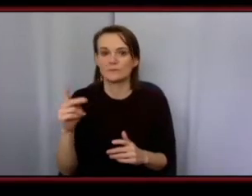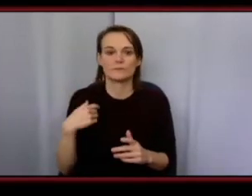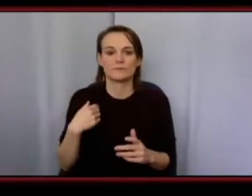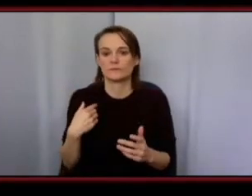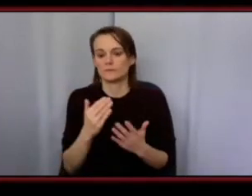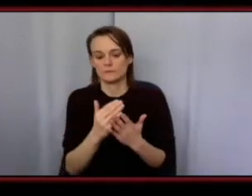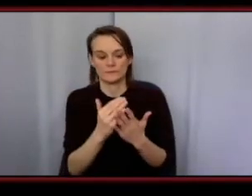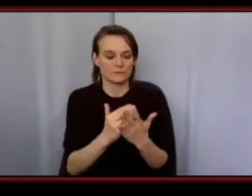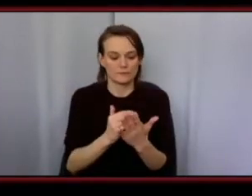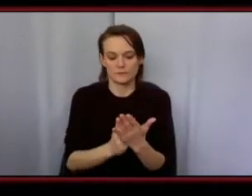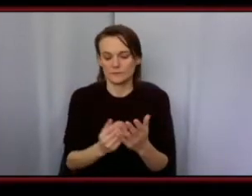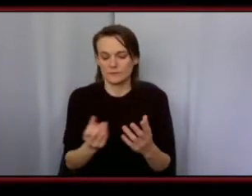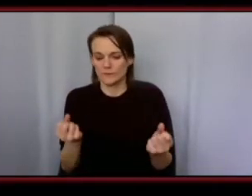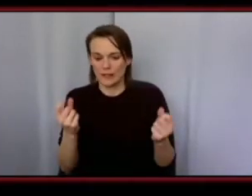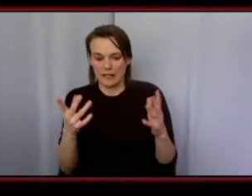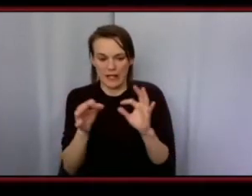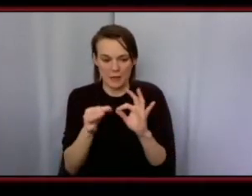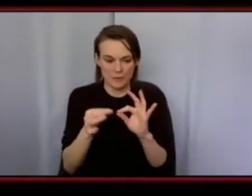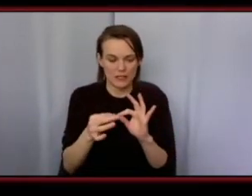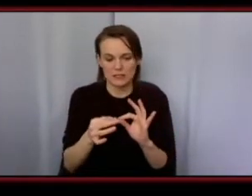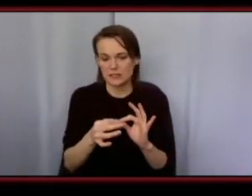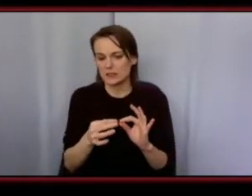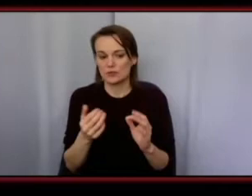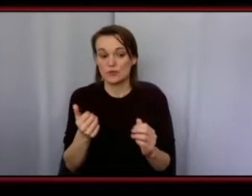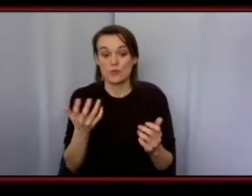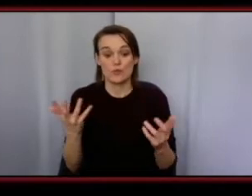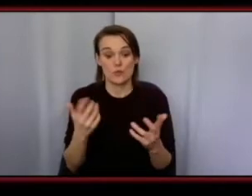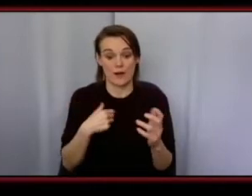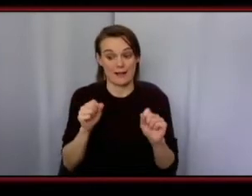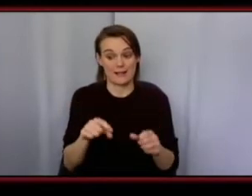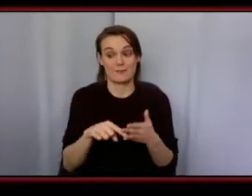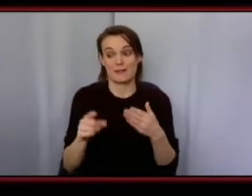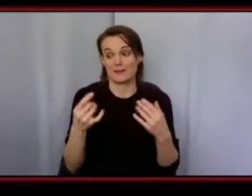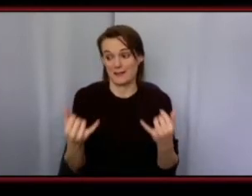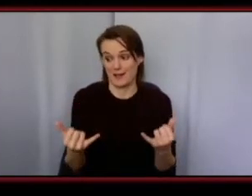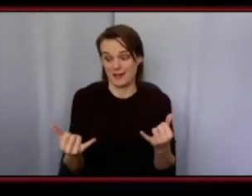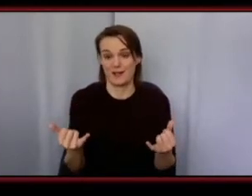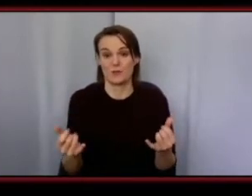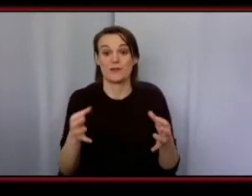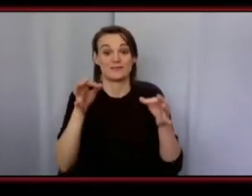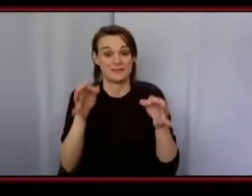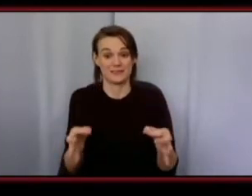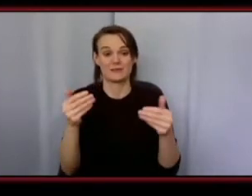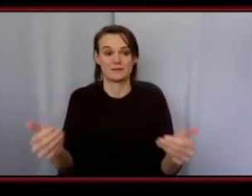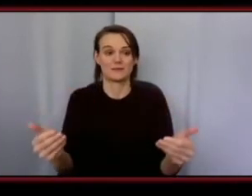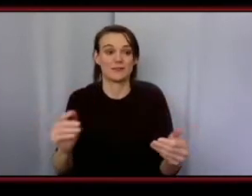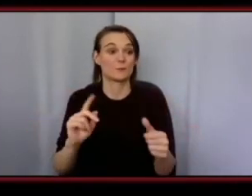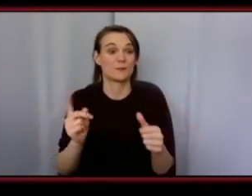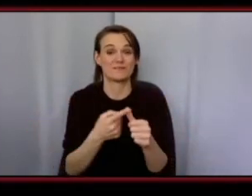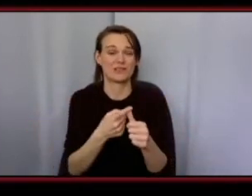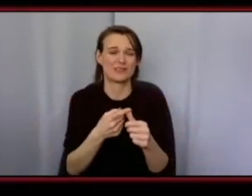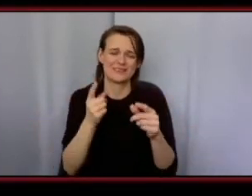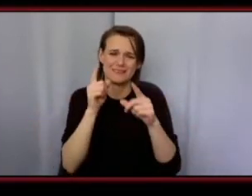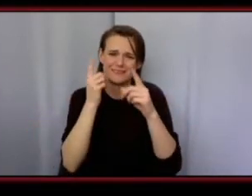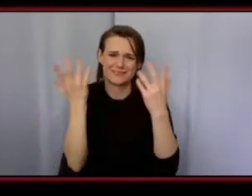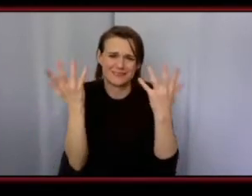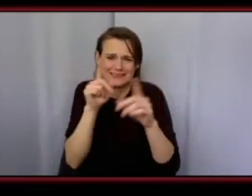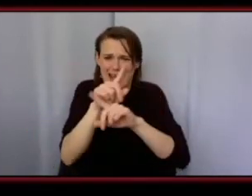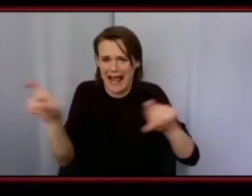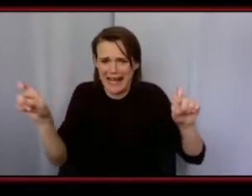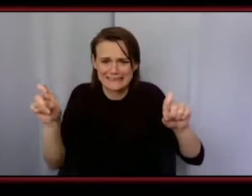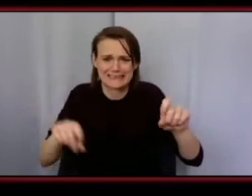quotes this is what i can afford now and then i went from there so i think the first part is just open up and ask um